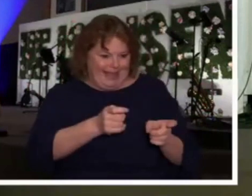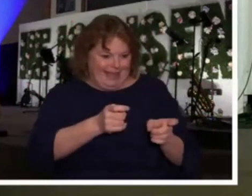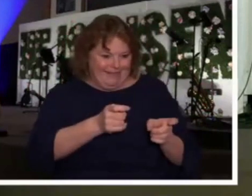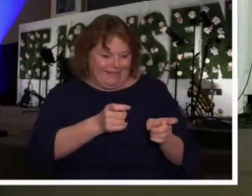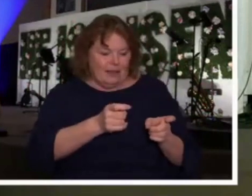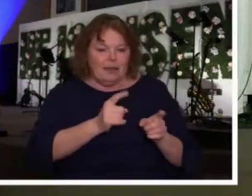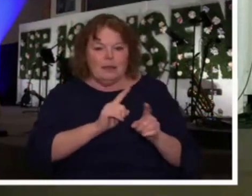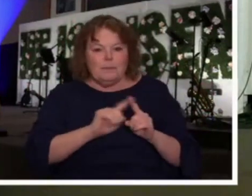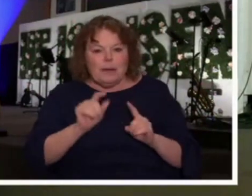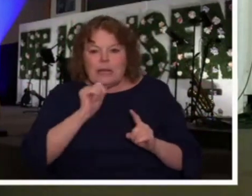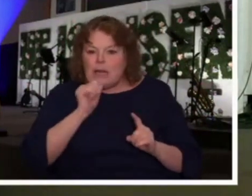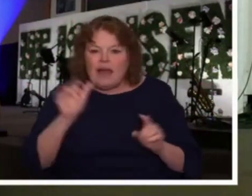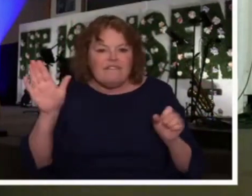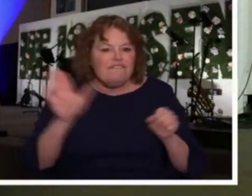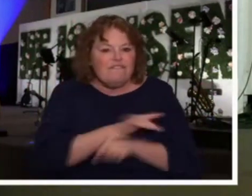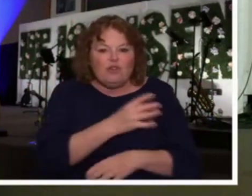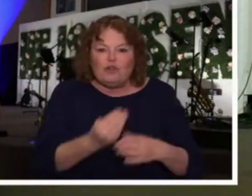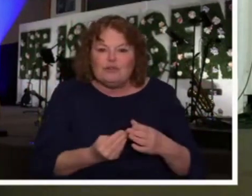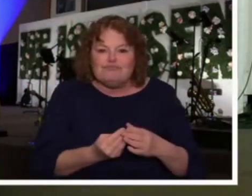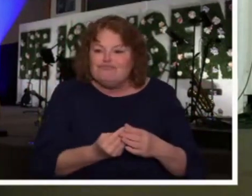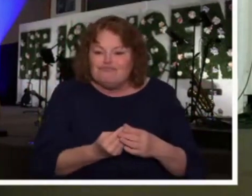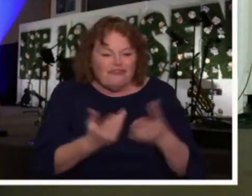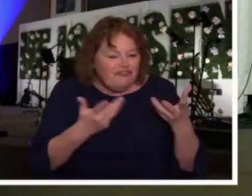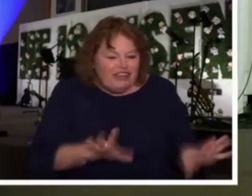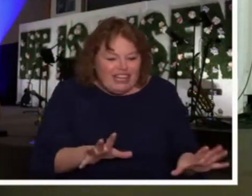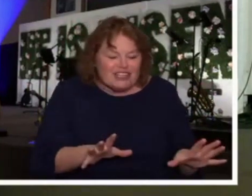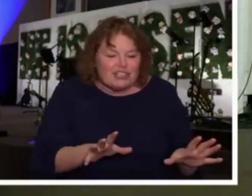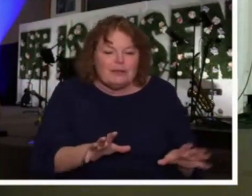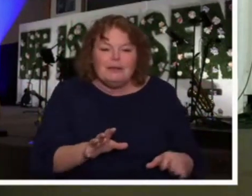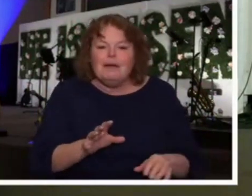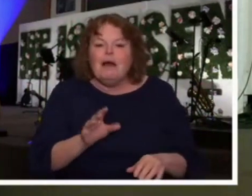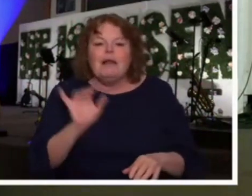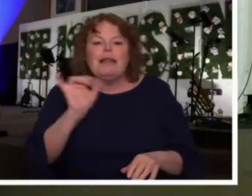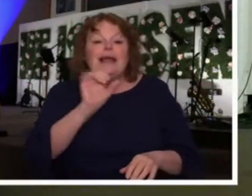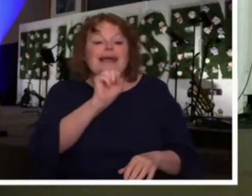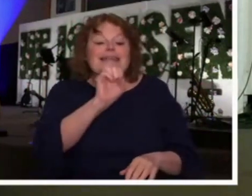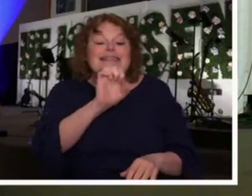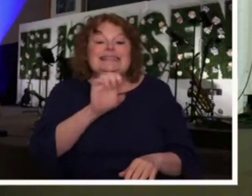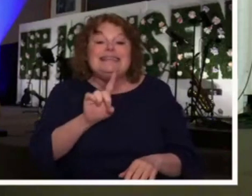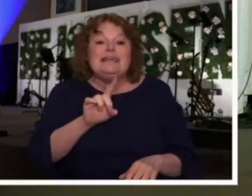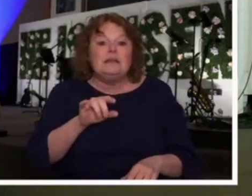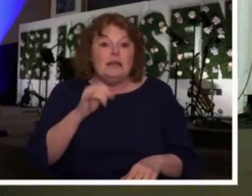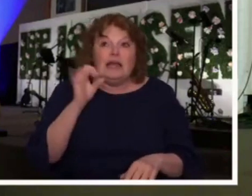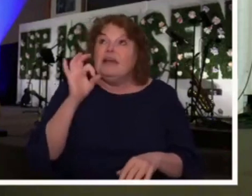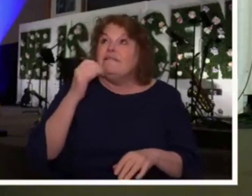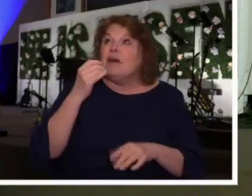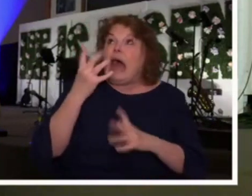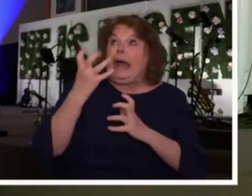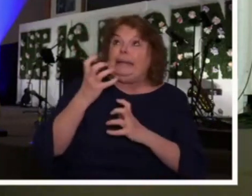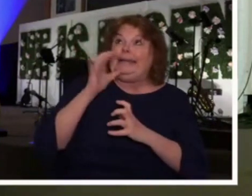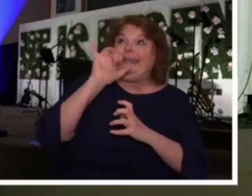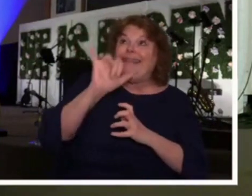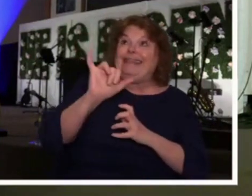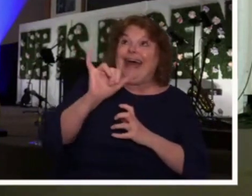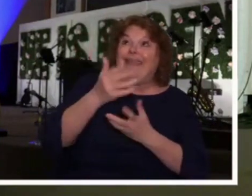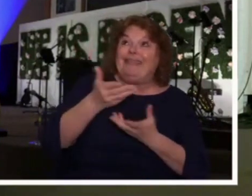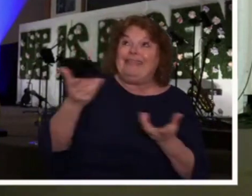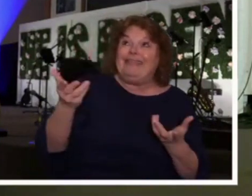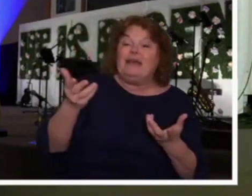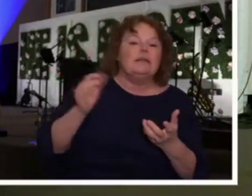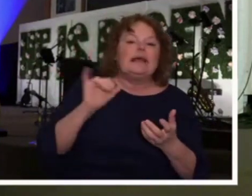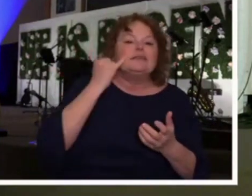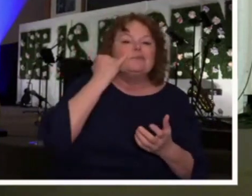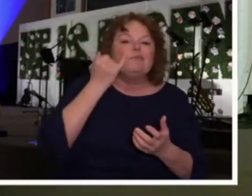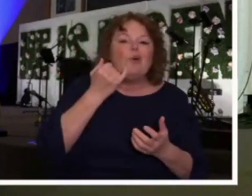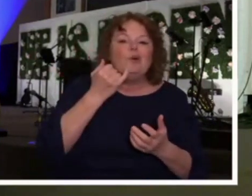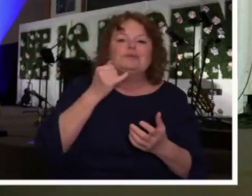do you mean by that? Sometimes we ask for the fruit and He says, I've given you the seeds. I need you to create the environment in your